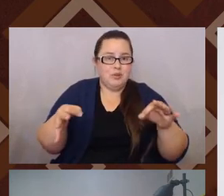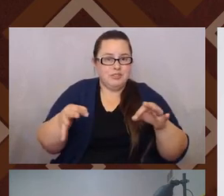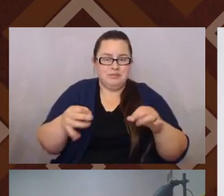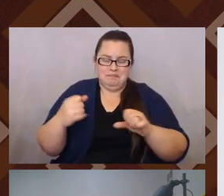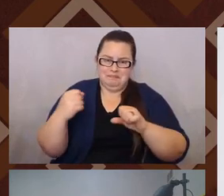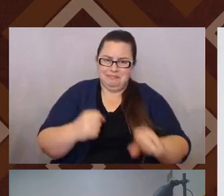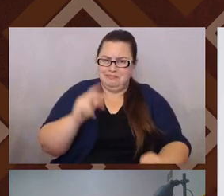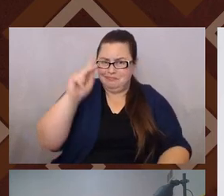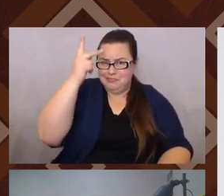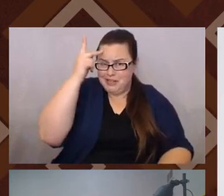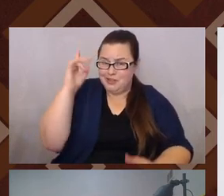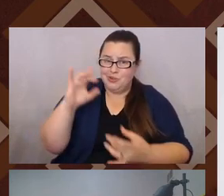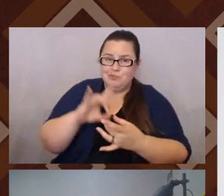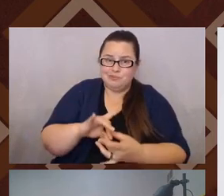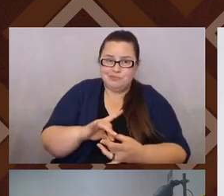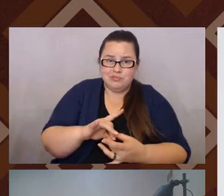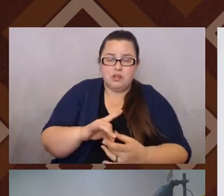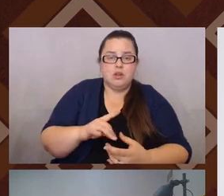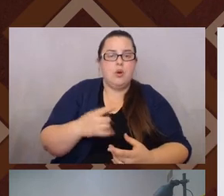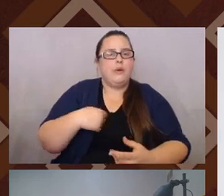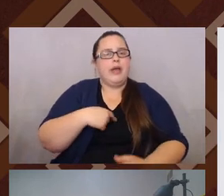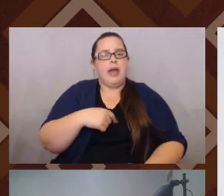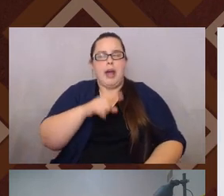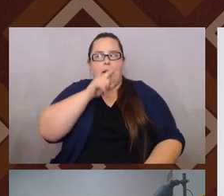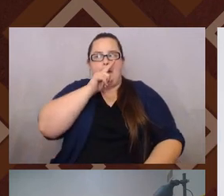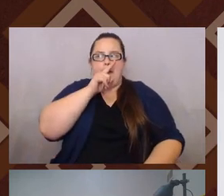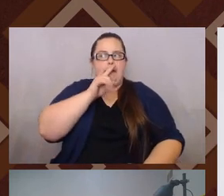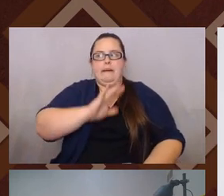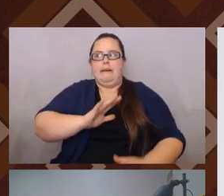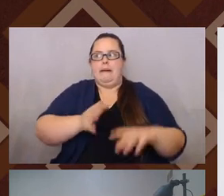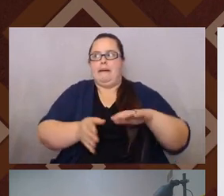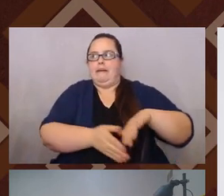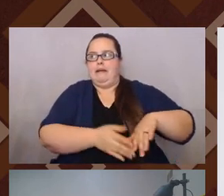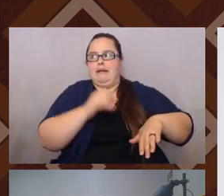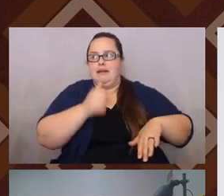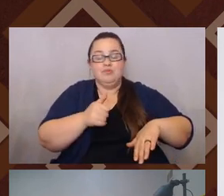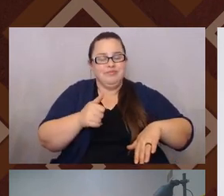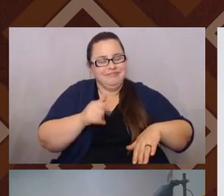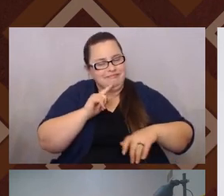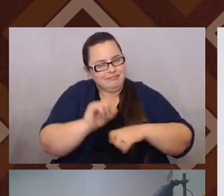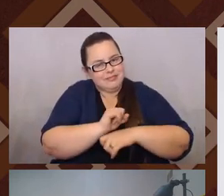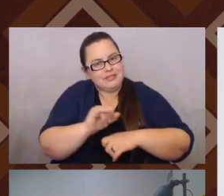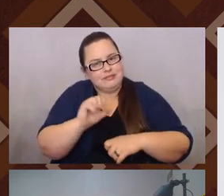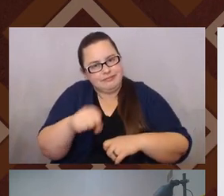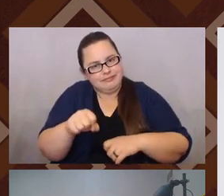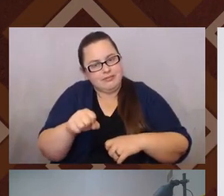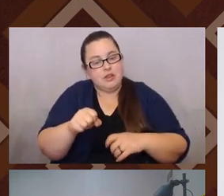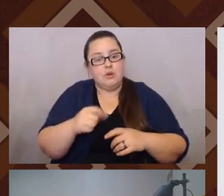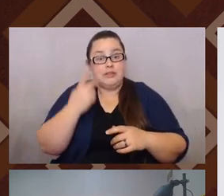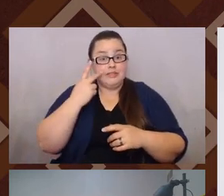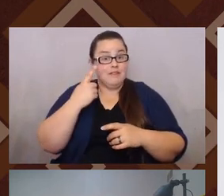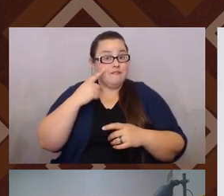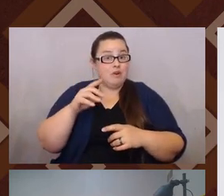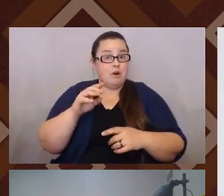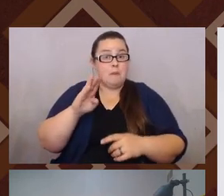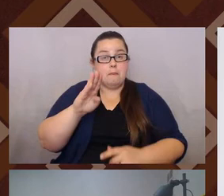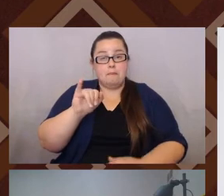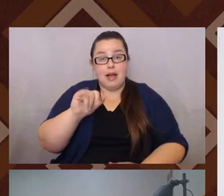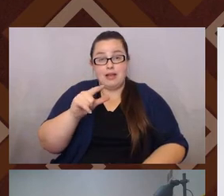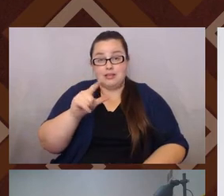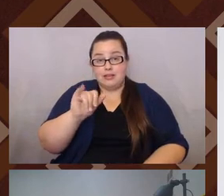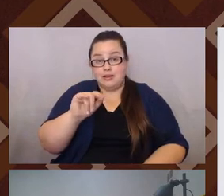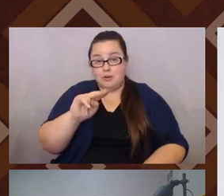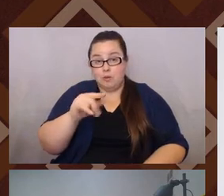Um, as much as we don't like to say it is, it is. Um, and we see that particularly bilingual education programs, right? Um,